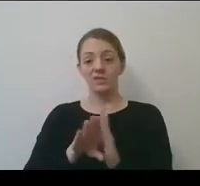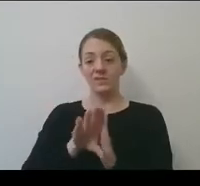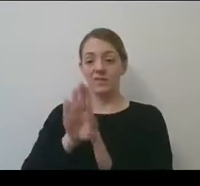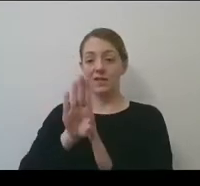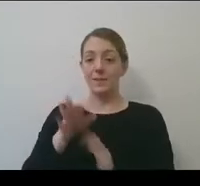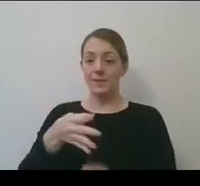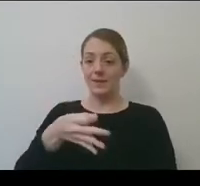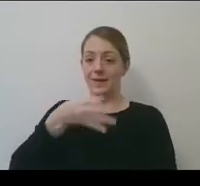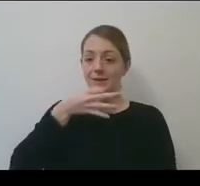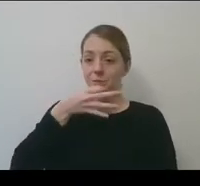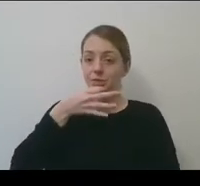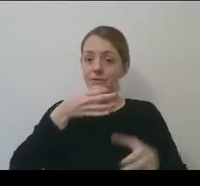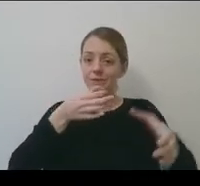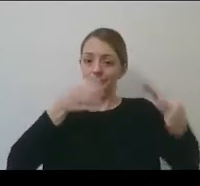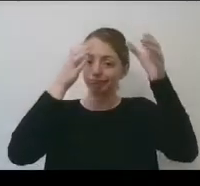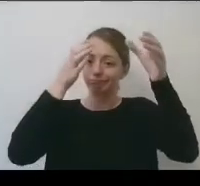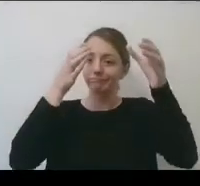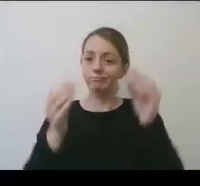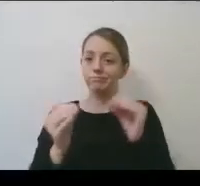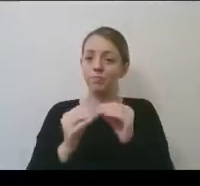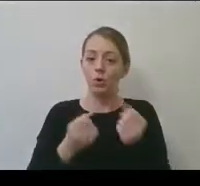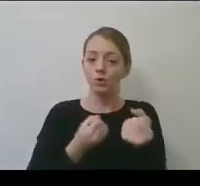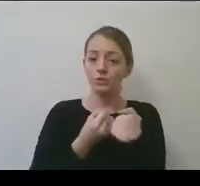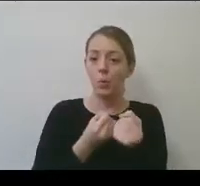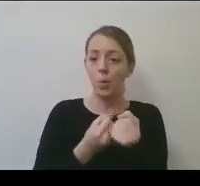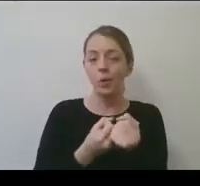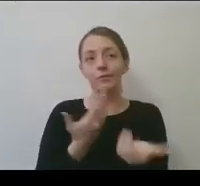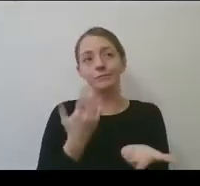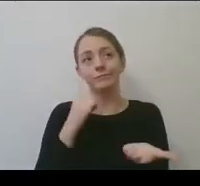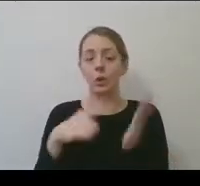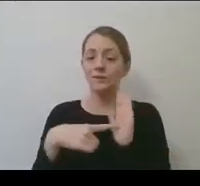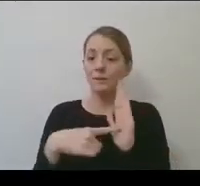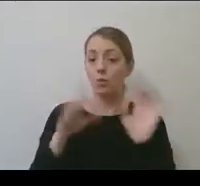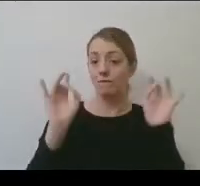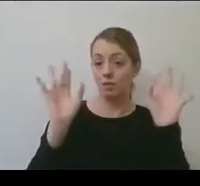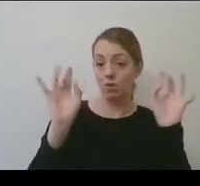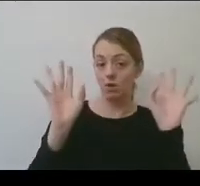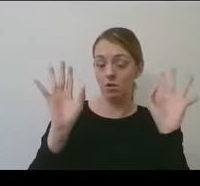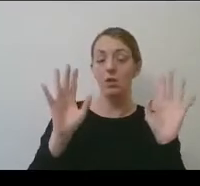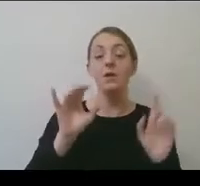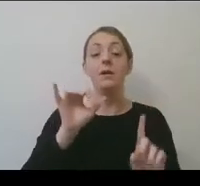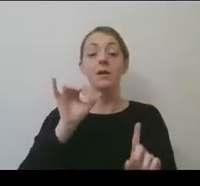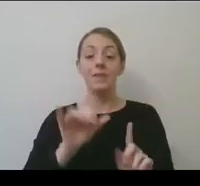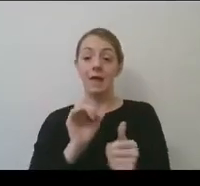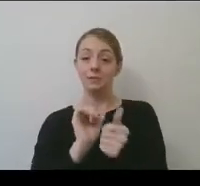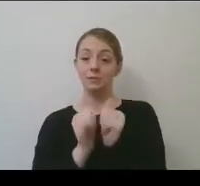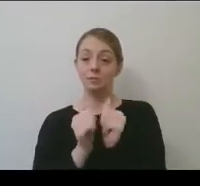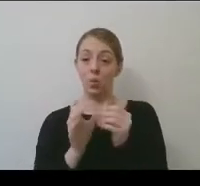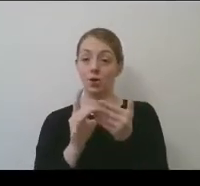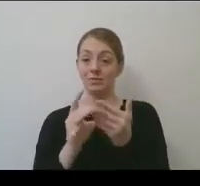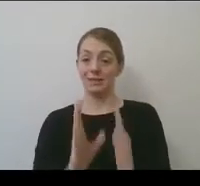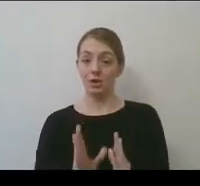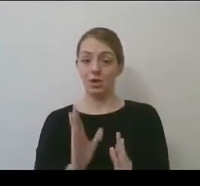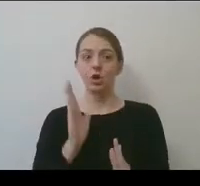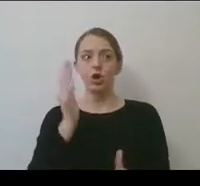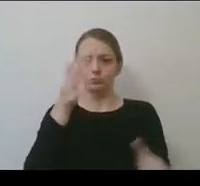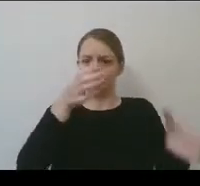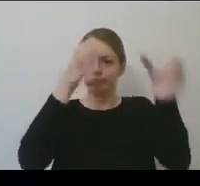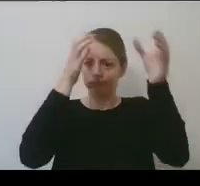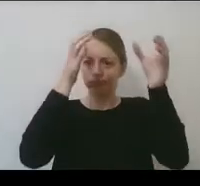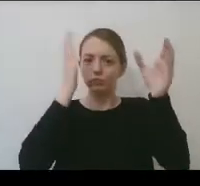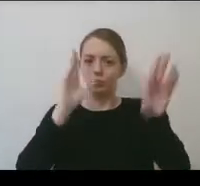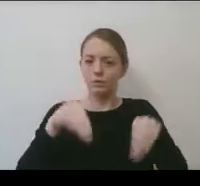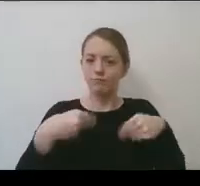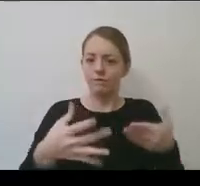greater support for, for example, volleyball, but that that sport leader would have expertise, provide leadership, and that we're